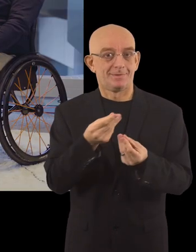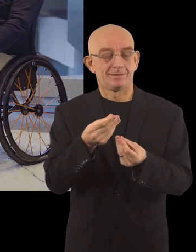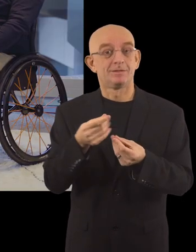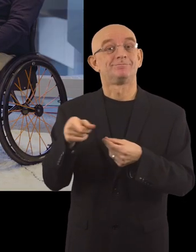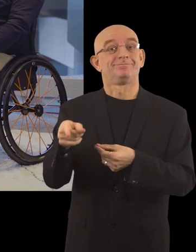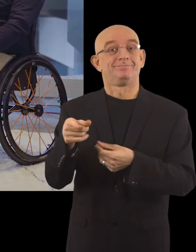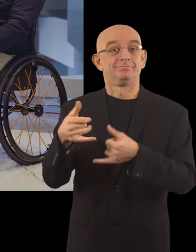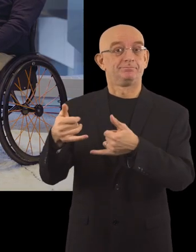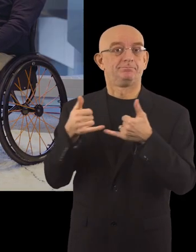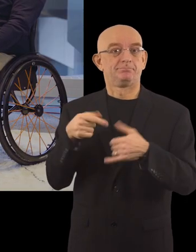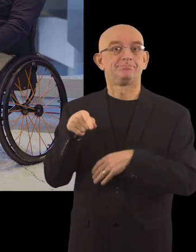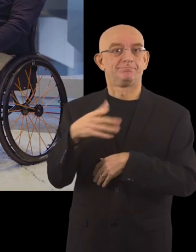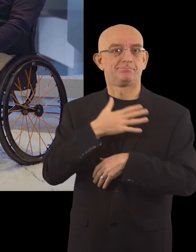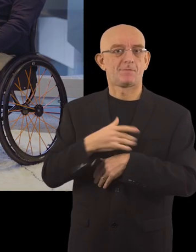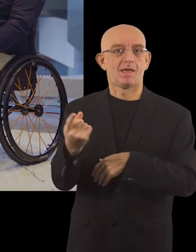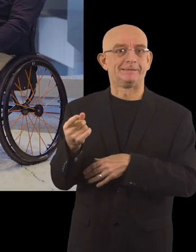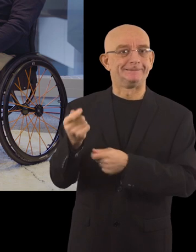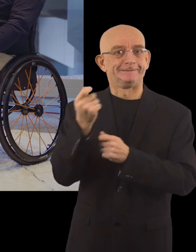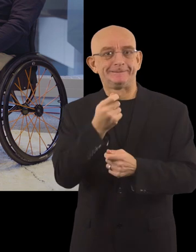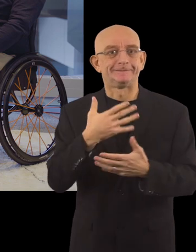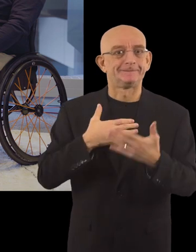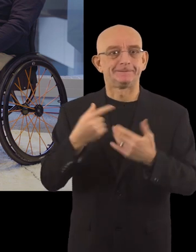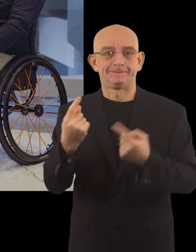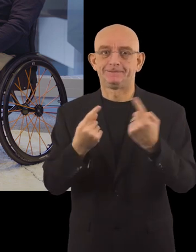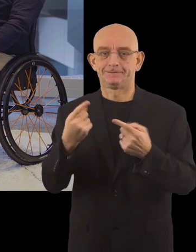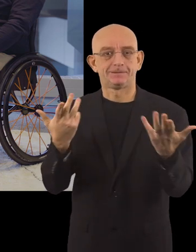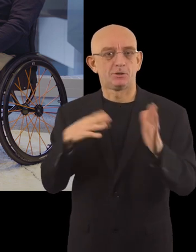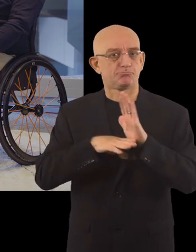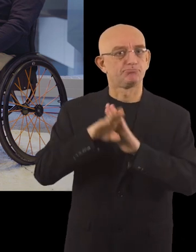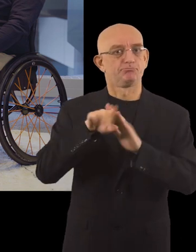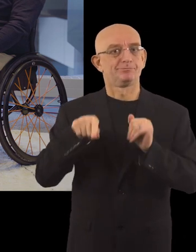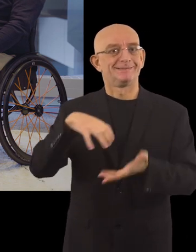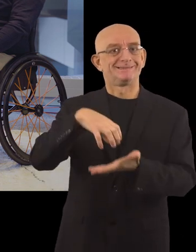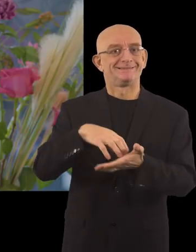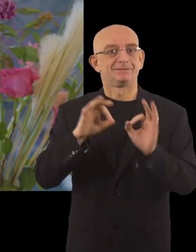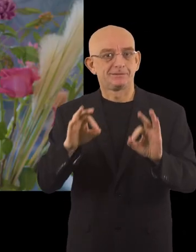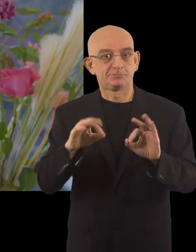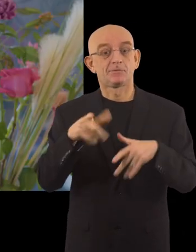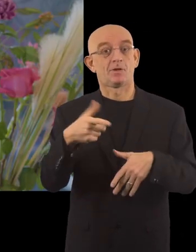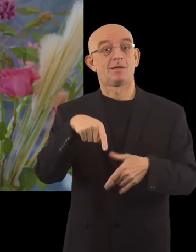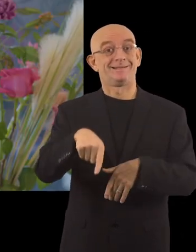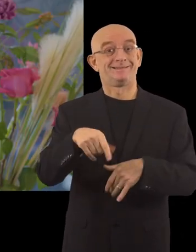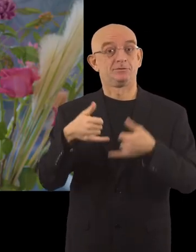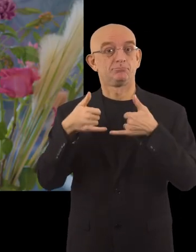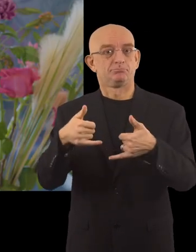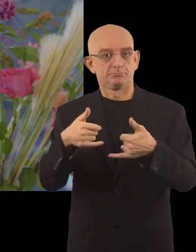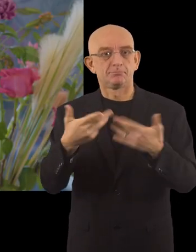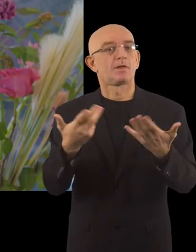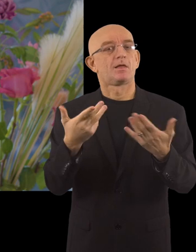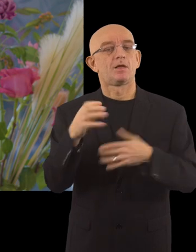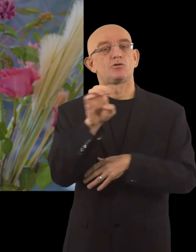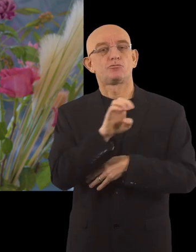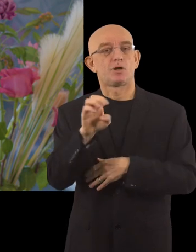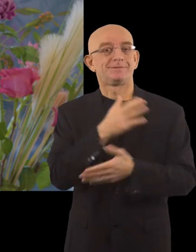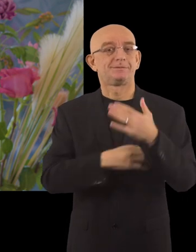approached accessibility holistically and embraced it as an opportunity to really improve the whole city. So this award is handed out by the European